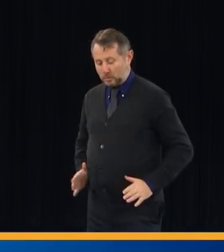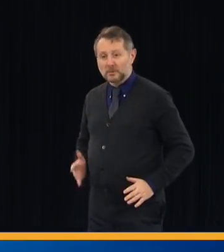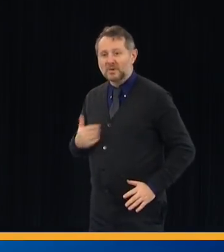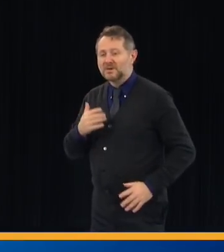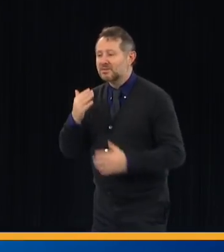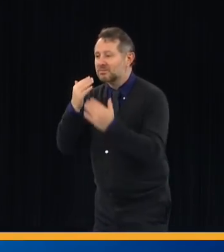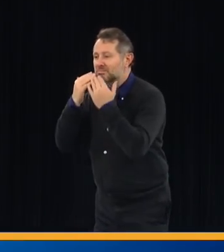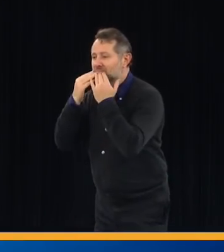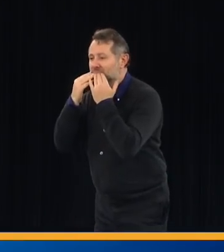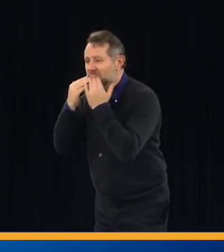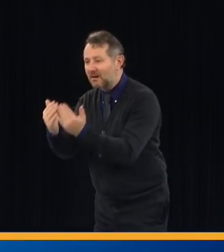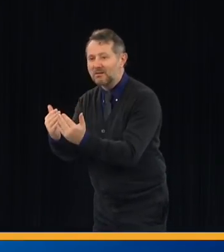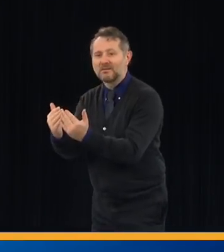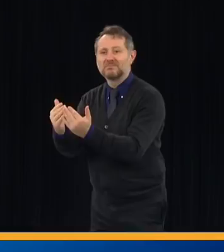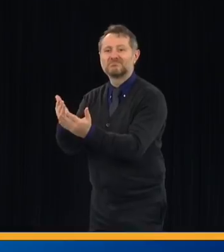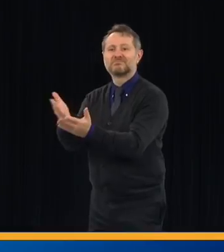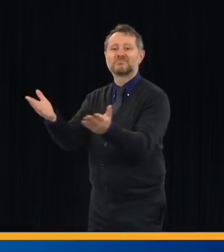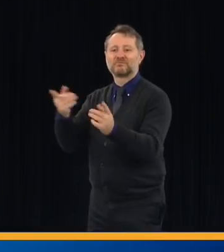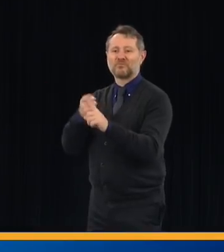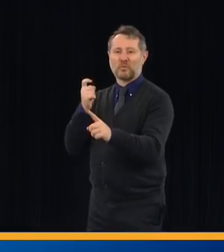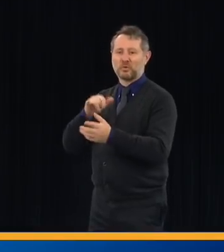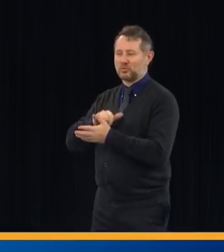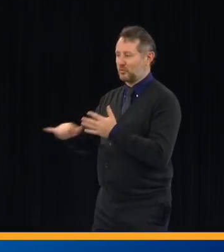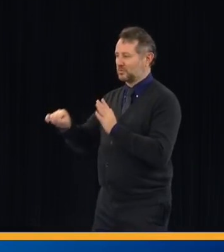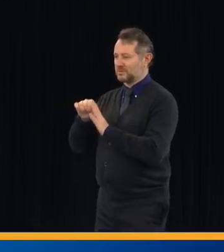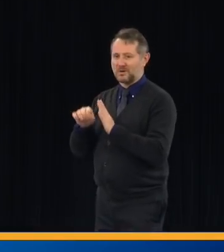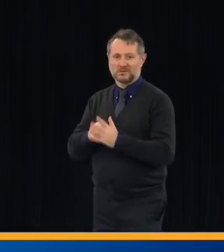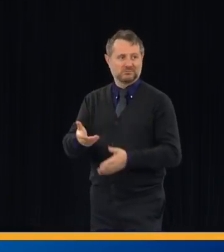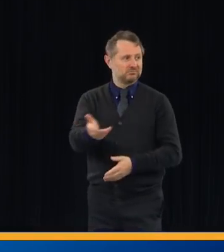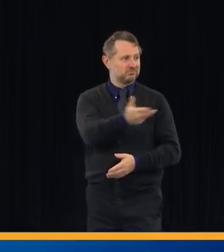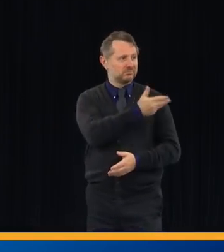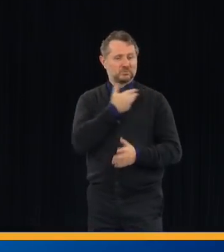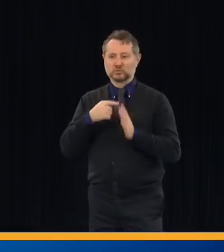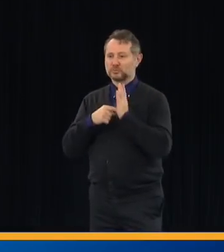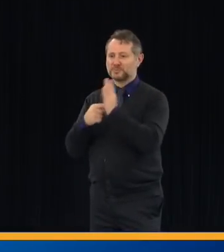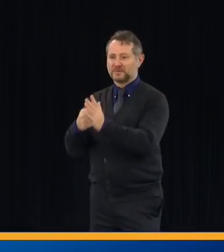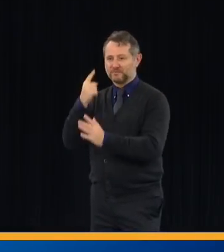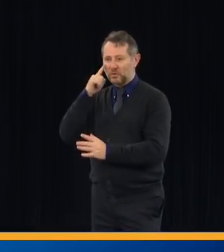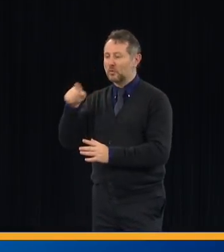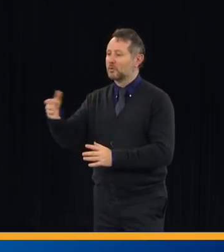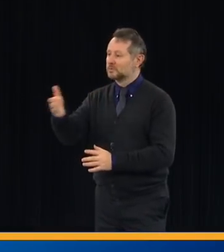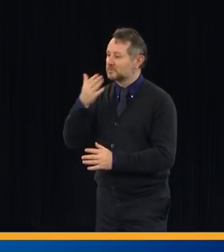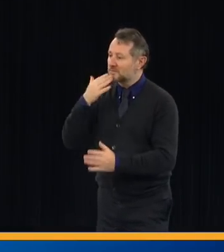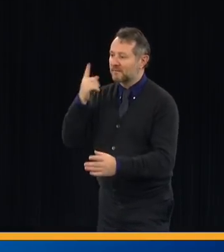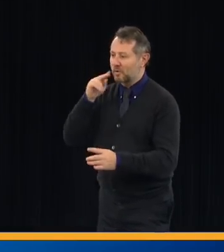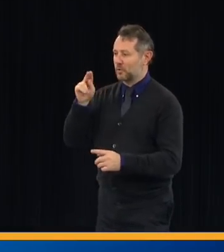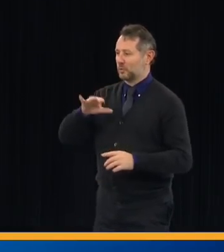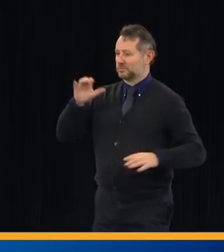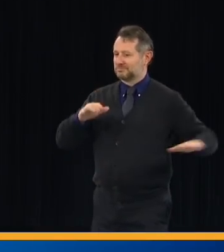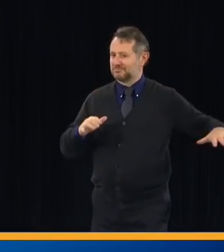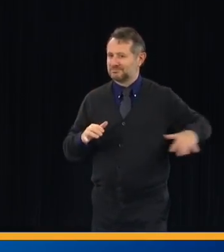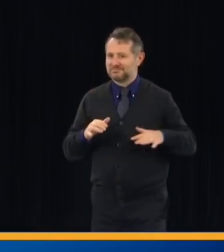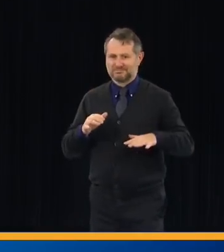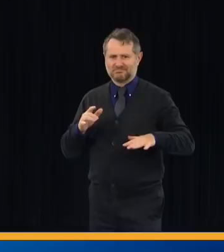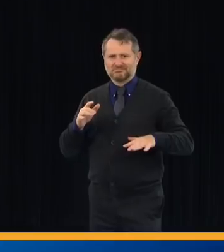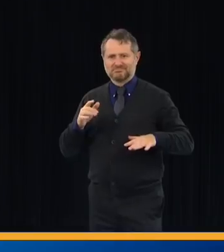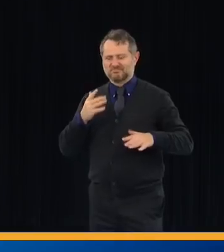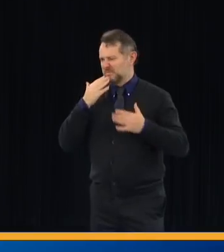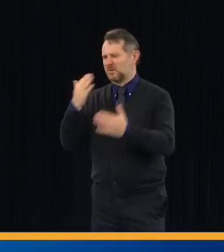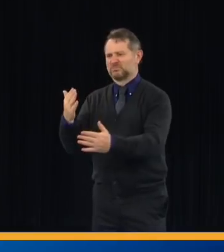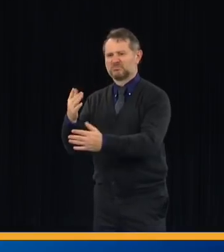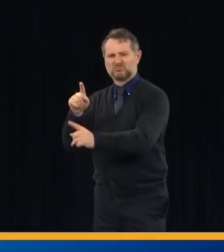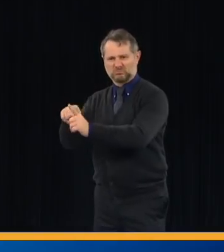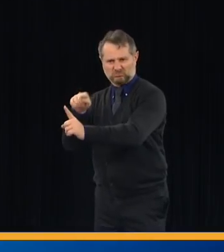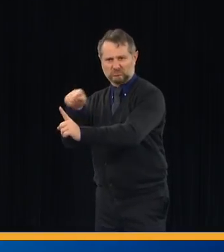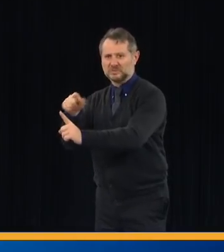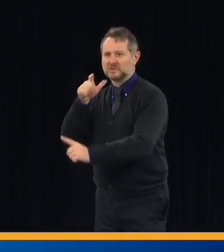Thank you for their generosity. Thank you on behalf of downstate New York. We're in a position now where we're not going to need the